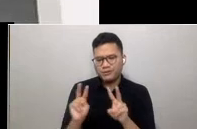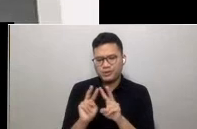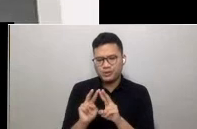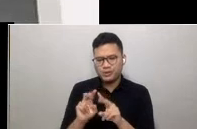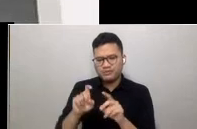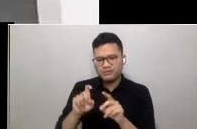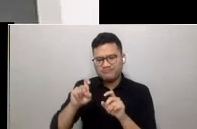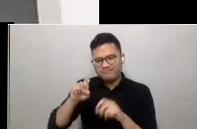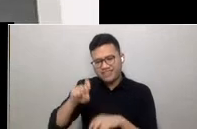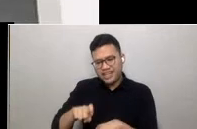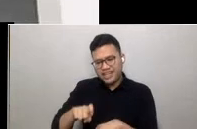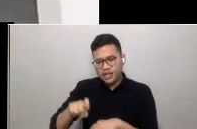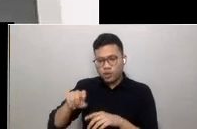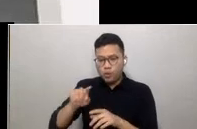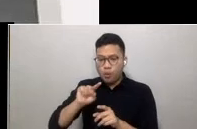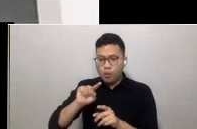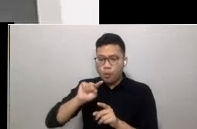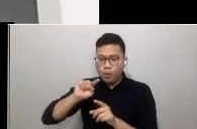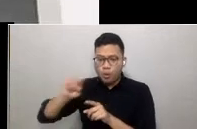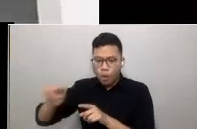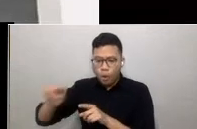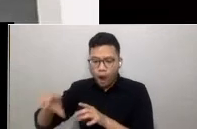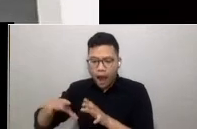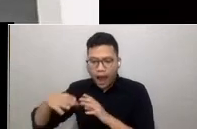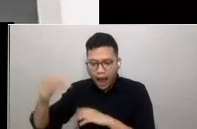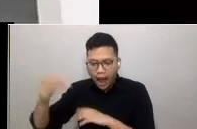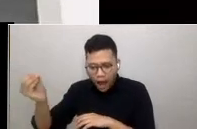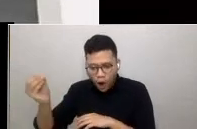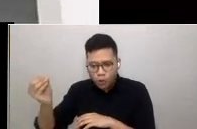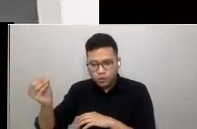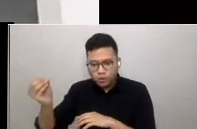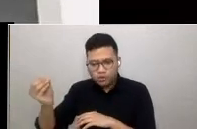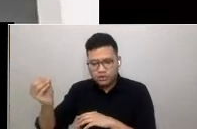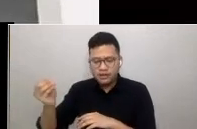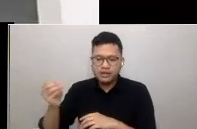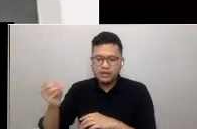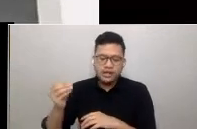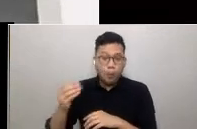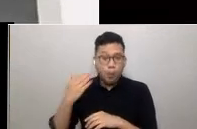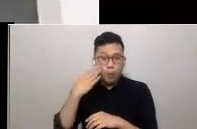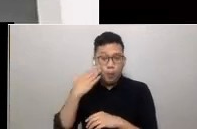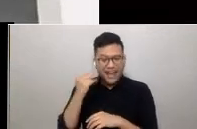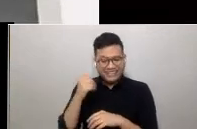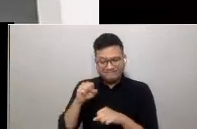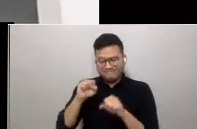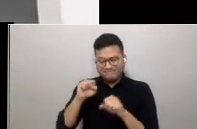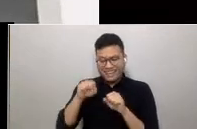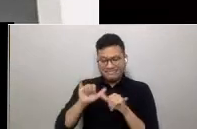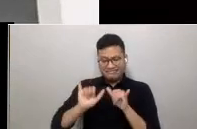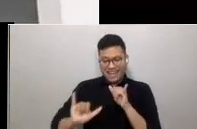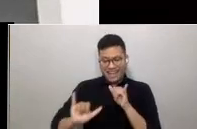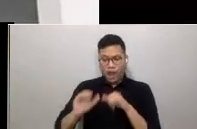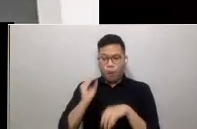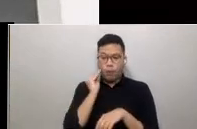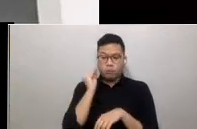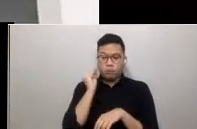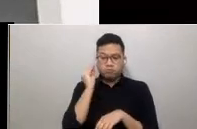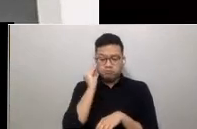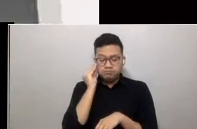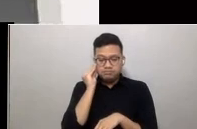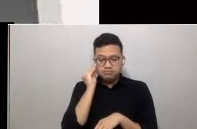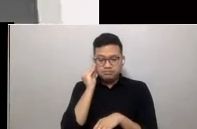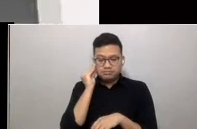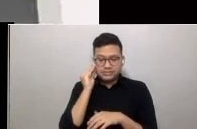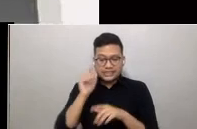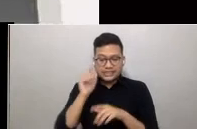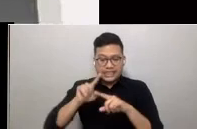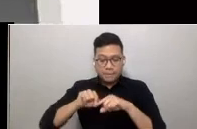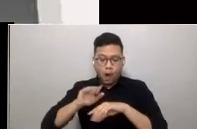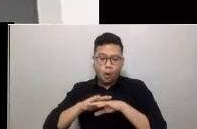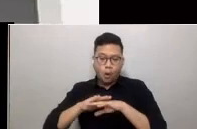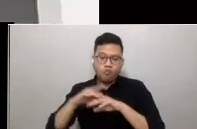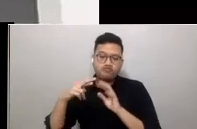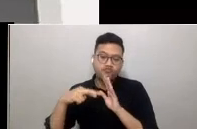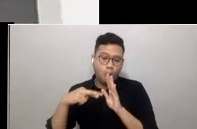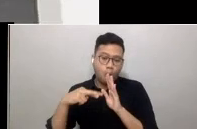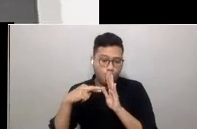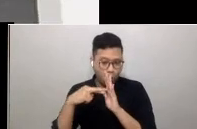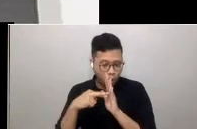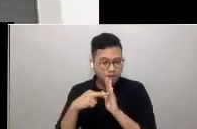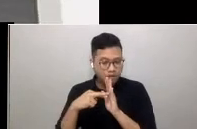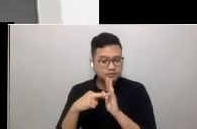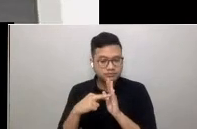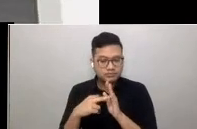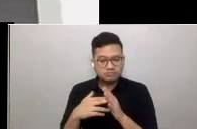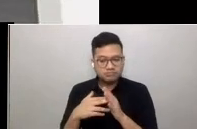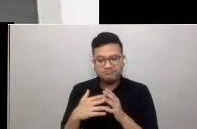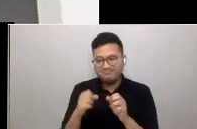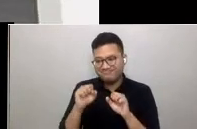-back calls all day which could be done from the comfort of your home. Depending on your role we should be able to choose when to go in and accordingly